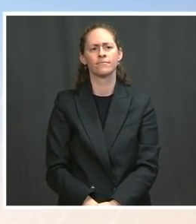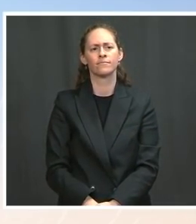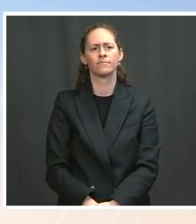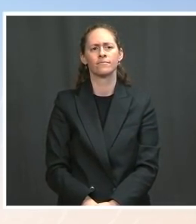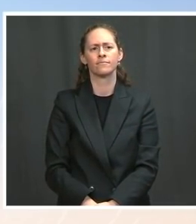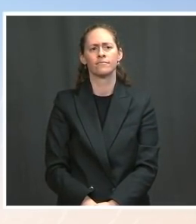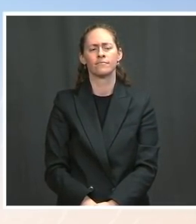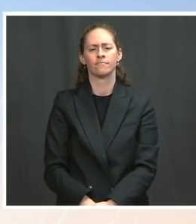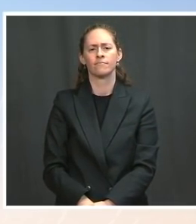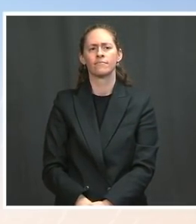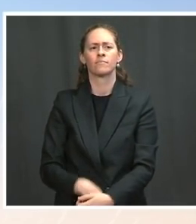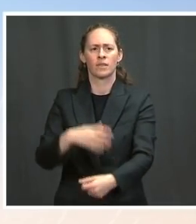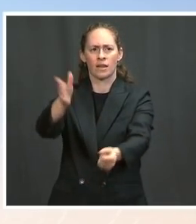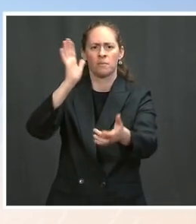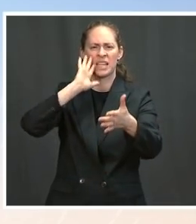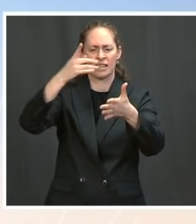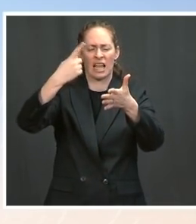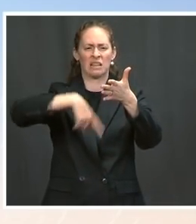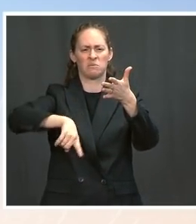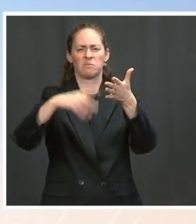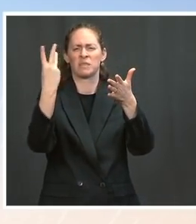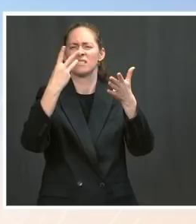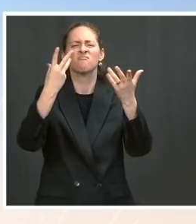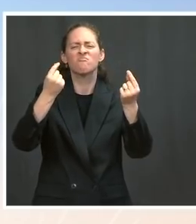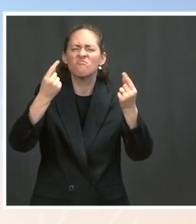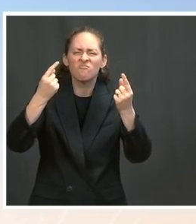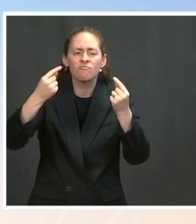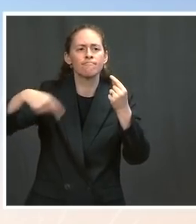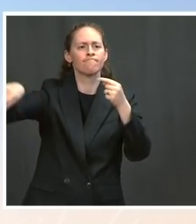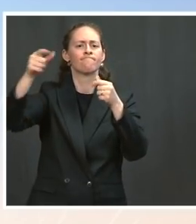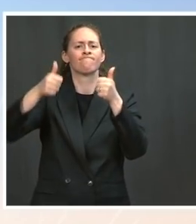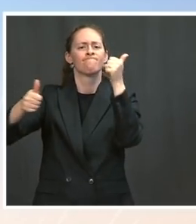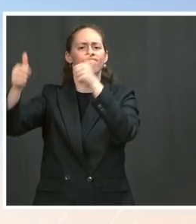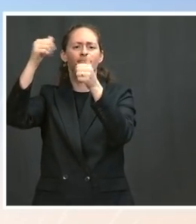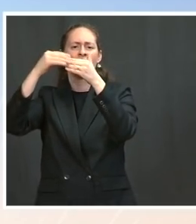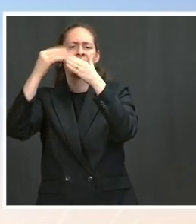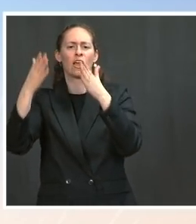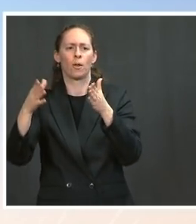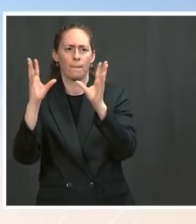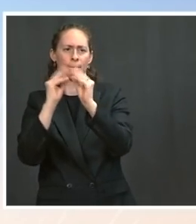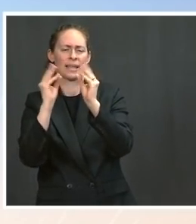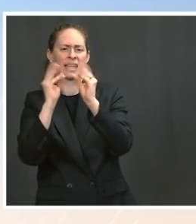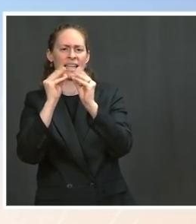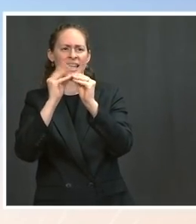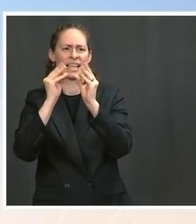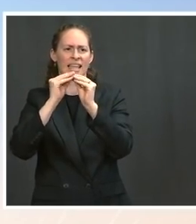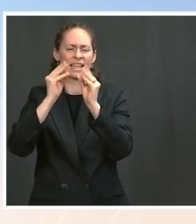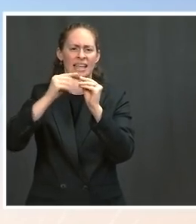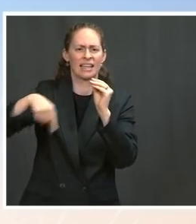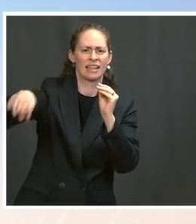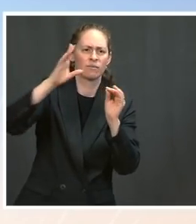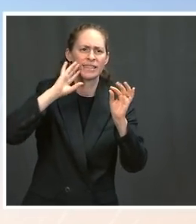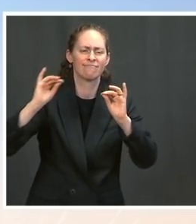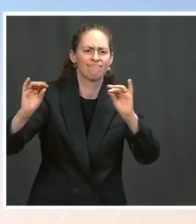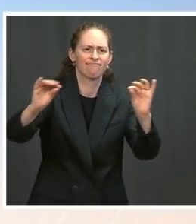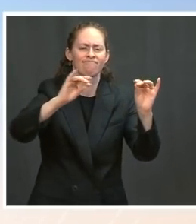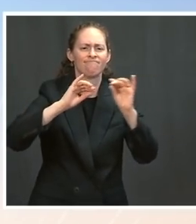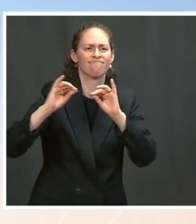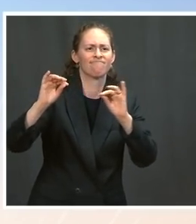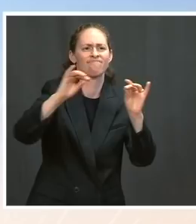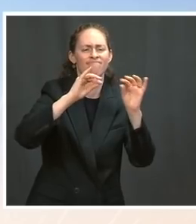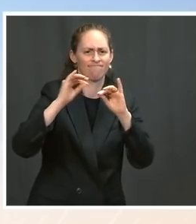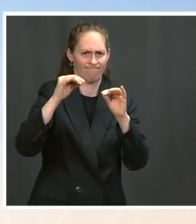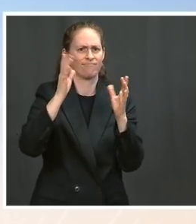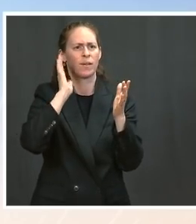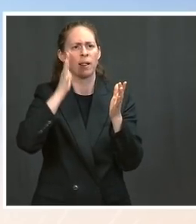Wednesday that we announced a couple of last week, I believe. It feels like a long time ago. That will certainly be an opportunity to